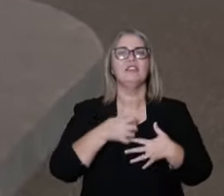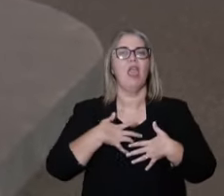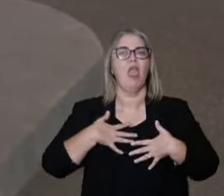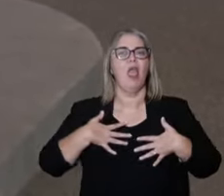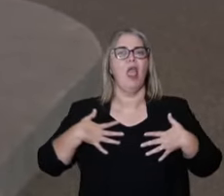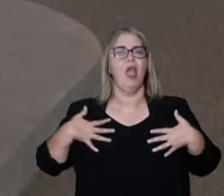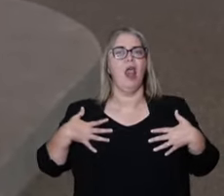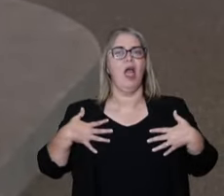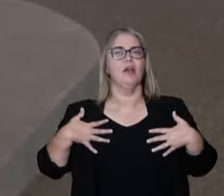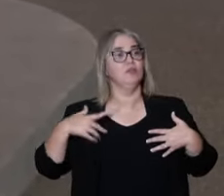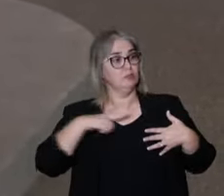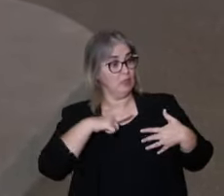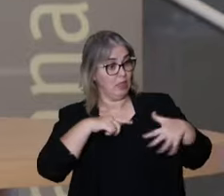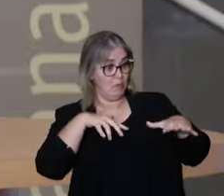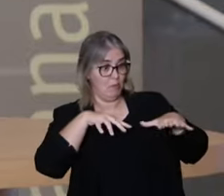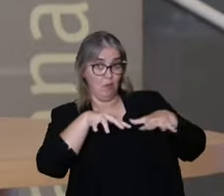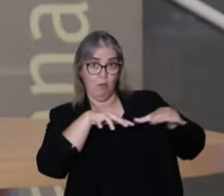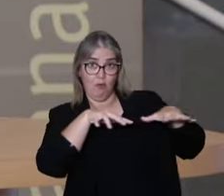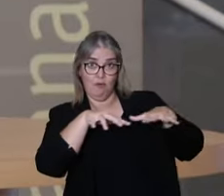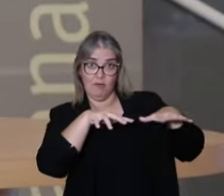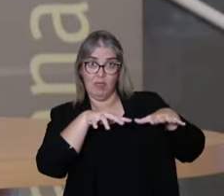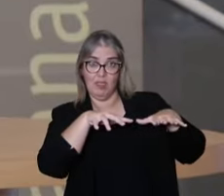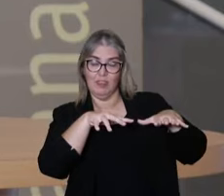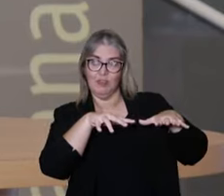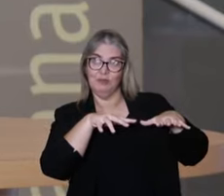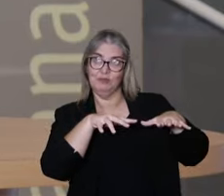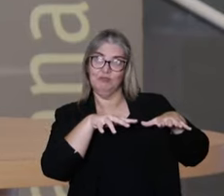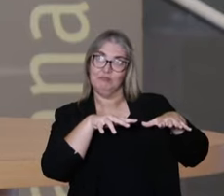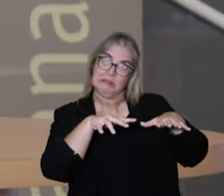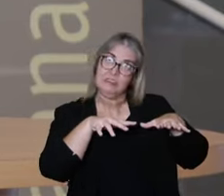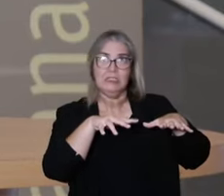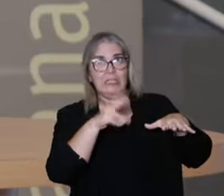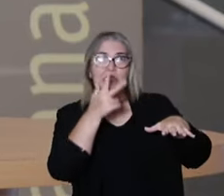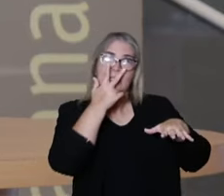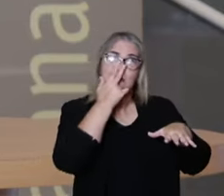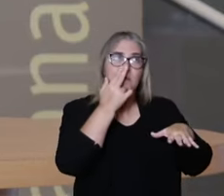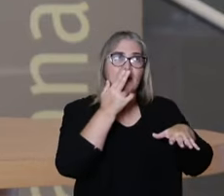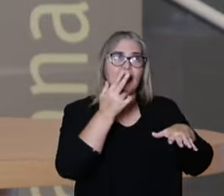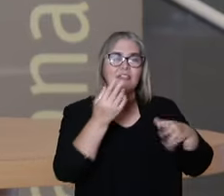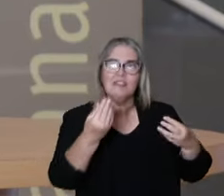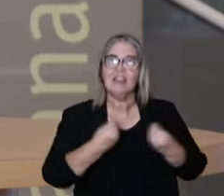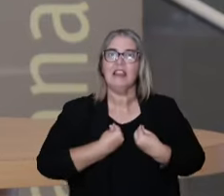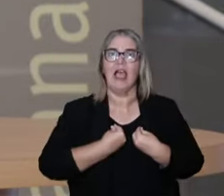and relaxing movements in a way that